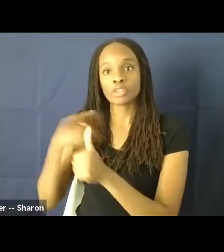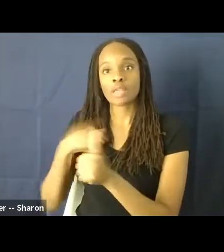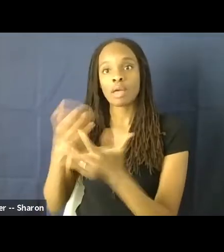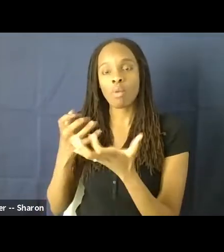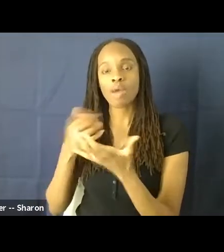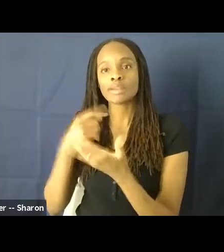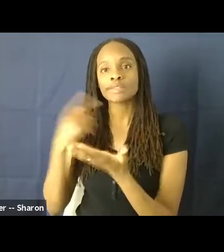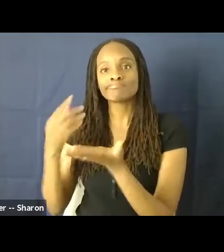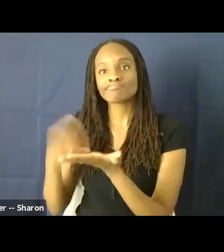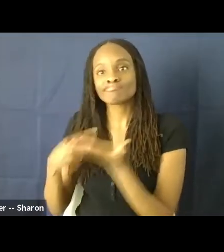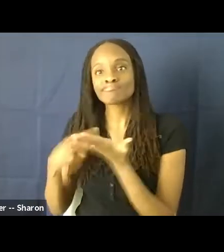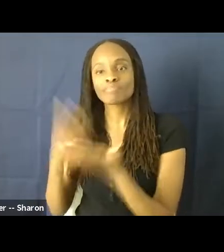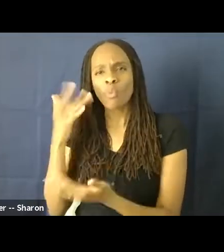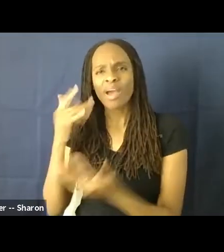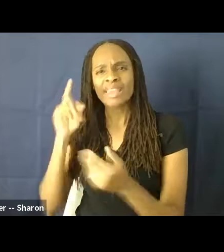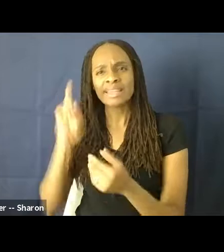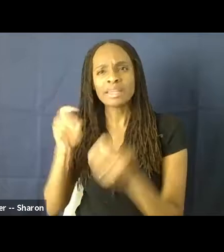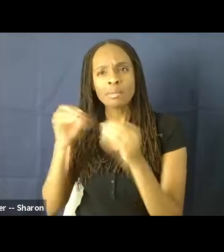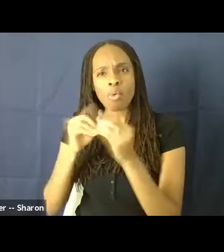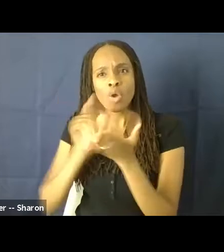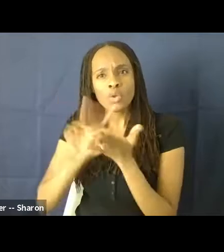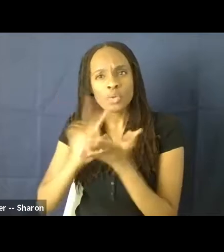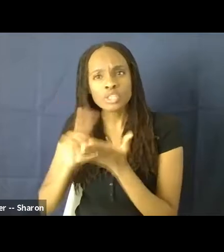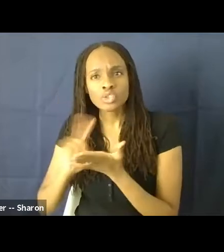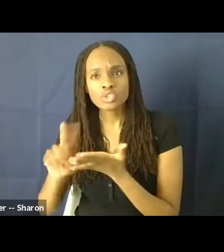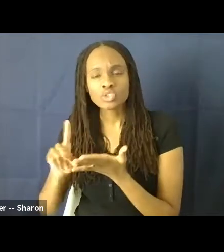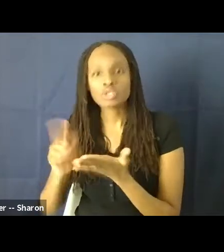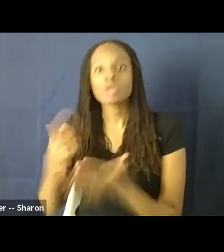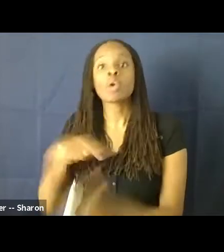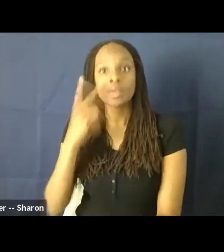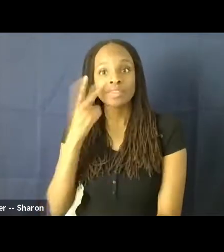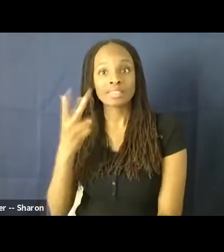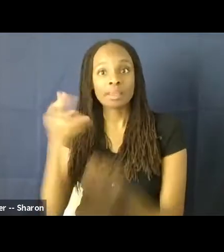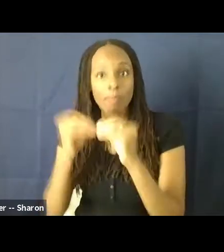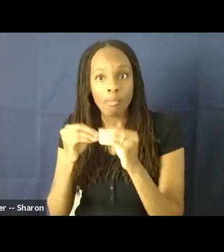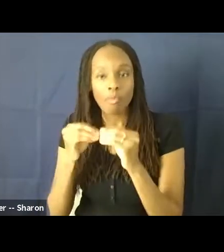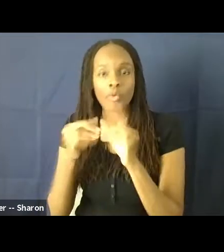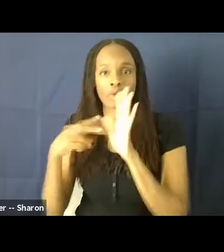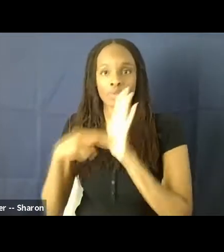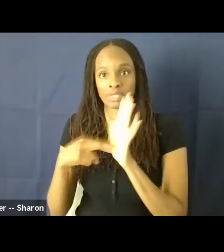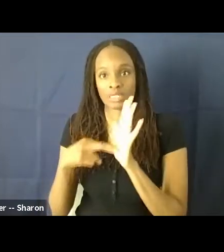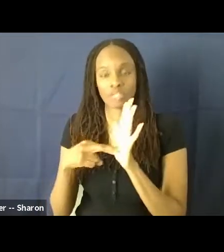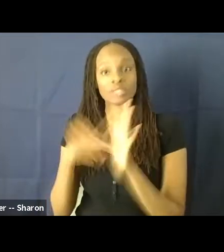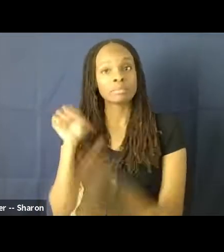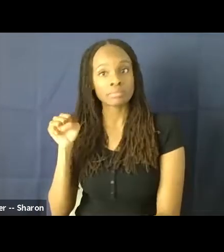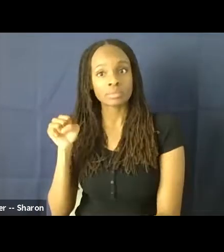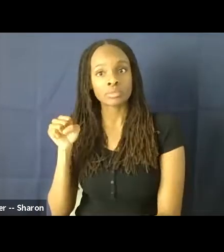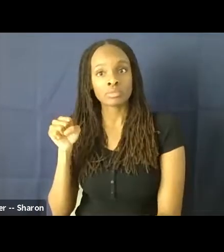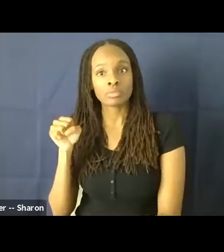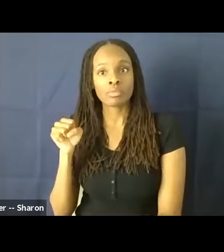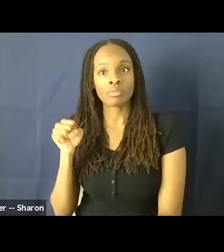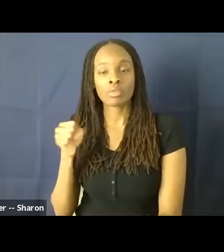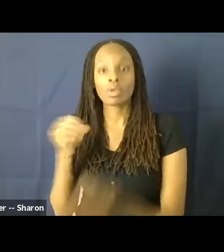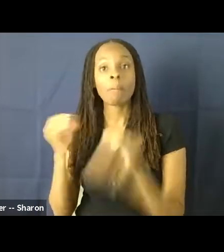why further research is needed in this realm. So we have seen more representation and, you know, more